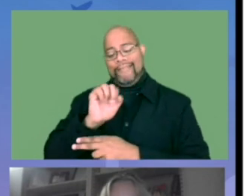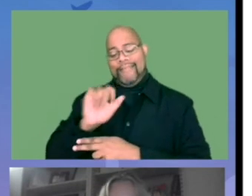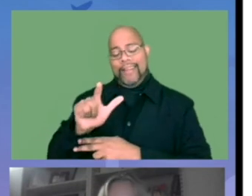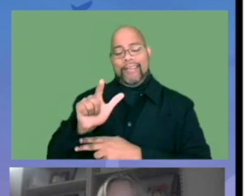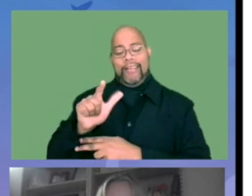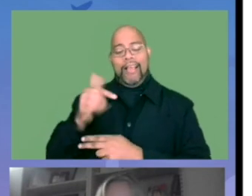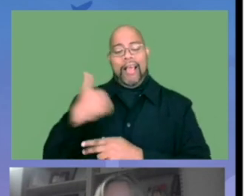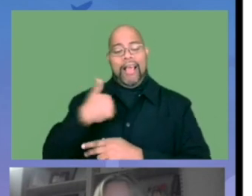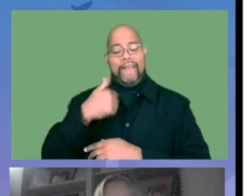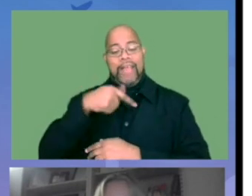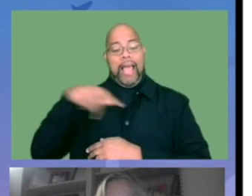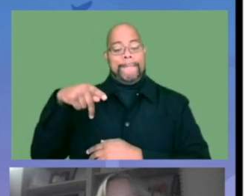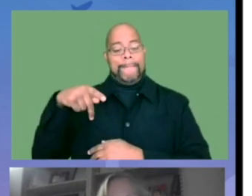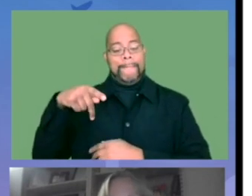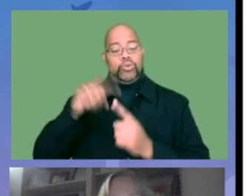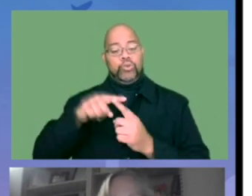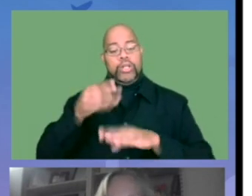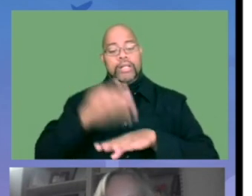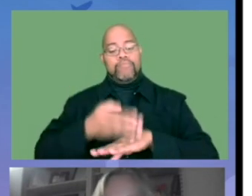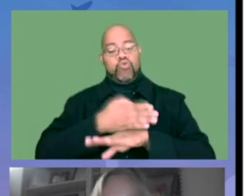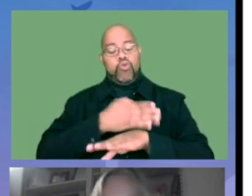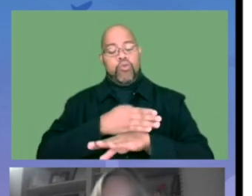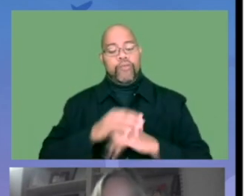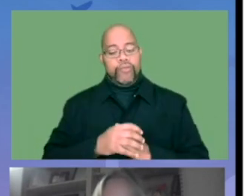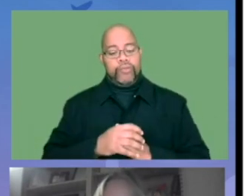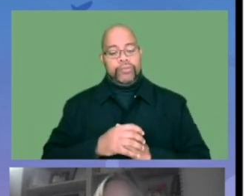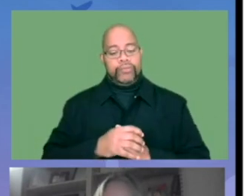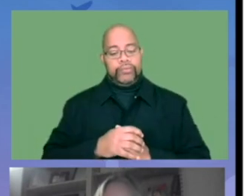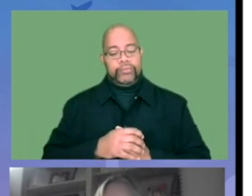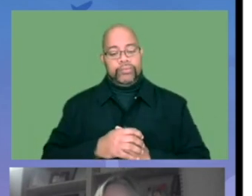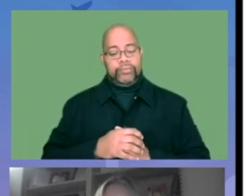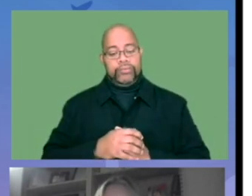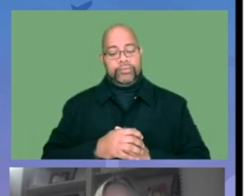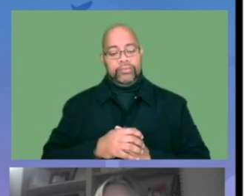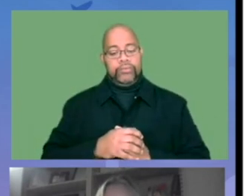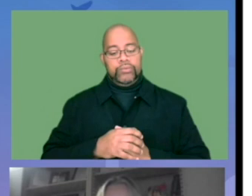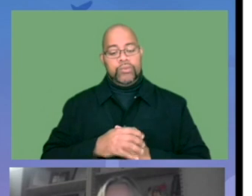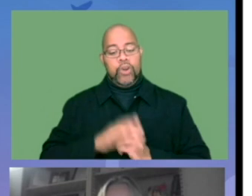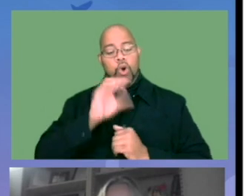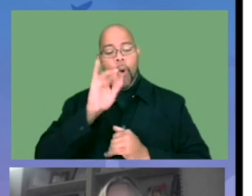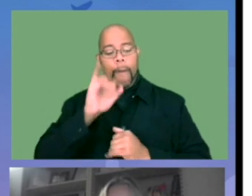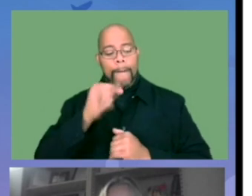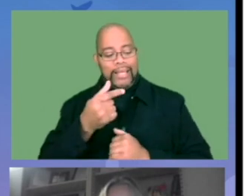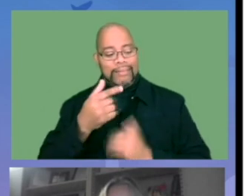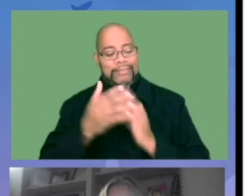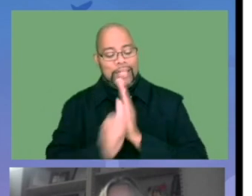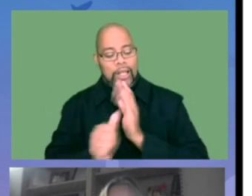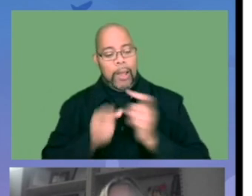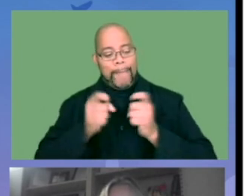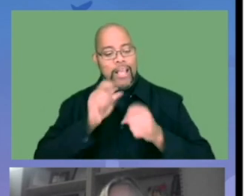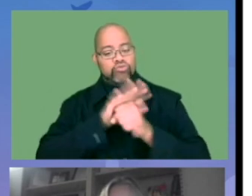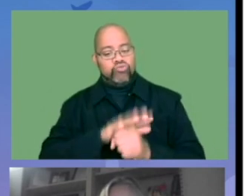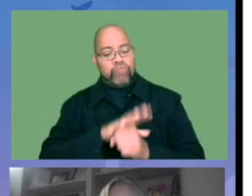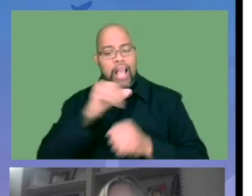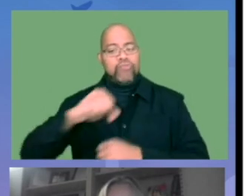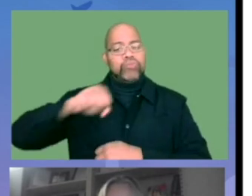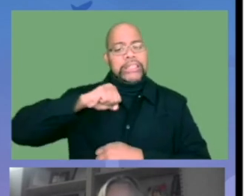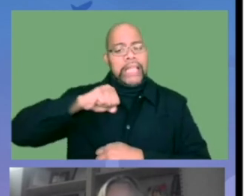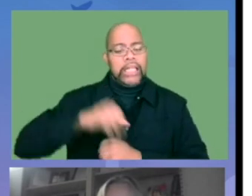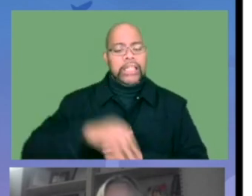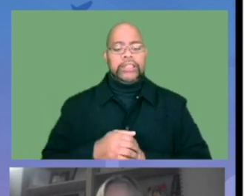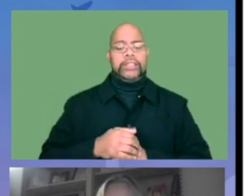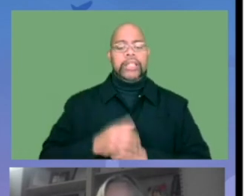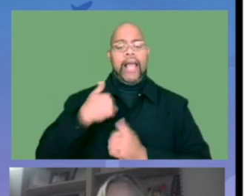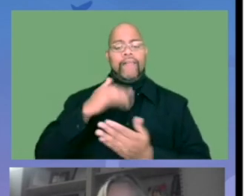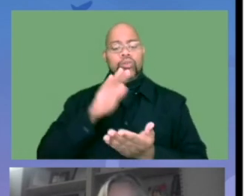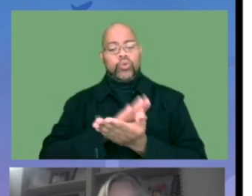So this map is a geographic distribution of the services and supports that we've provided. So we've been reaching